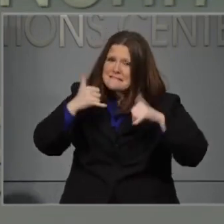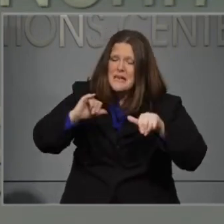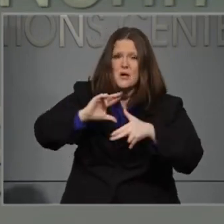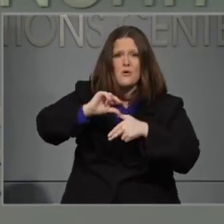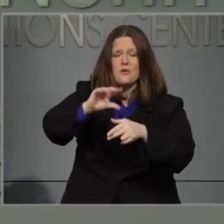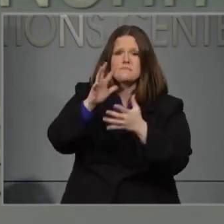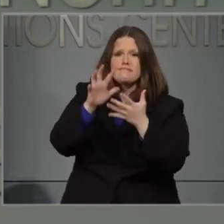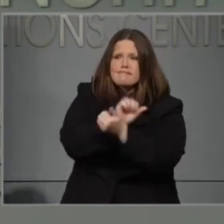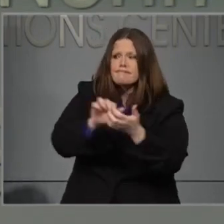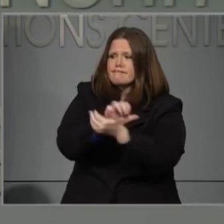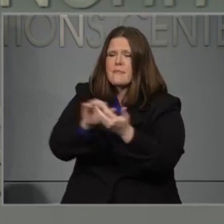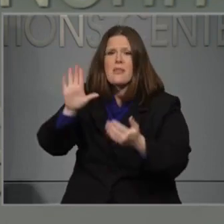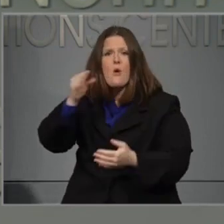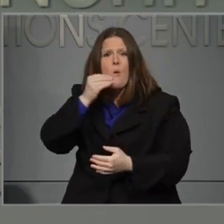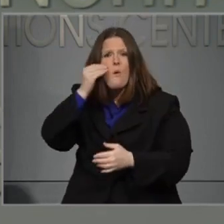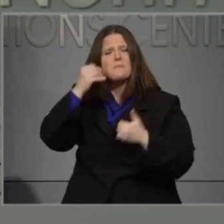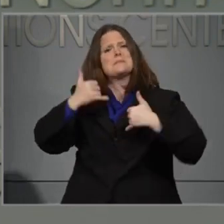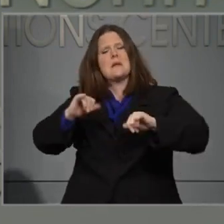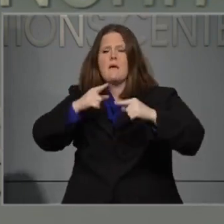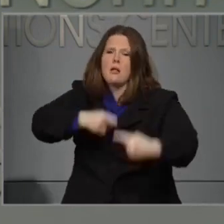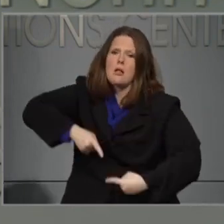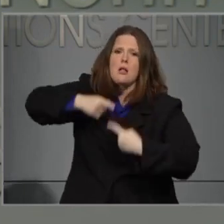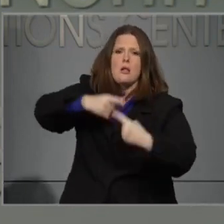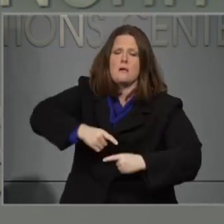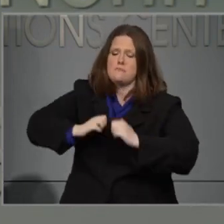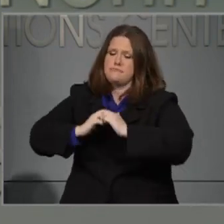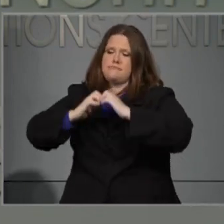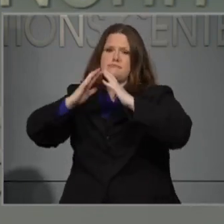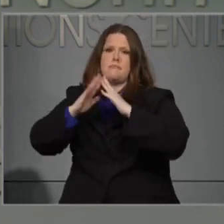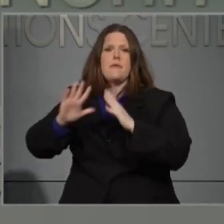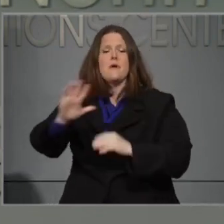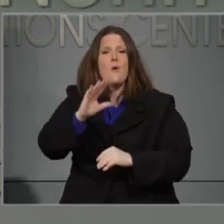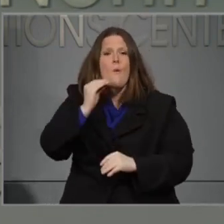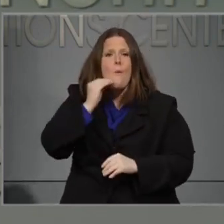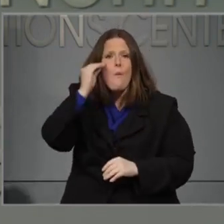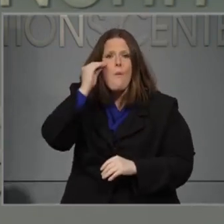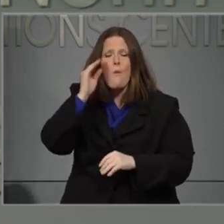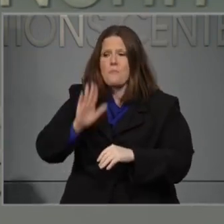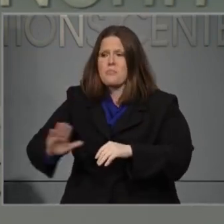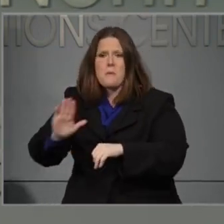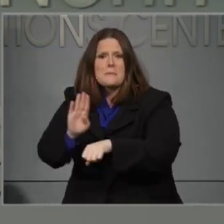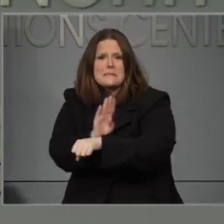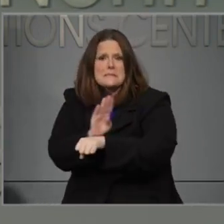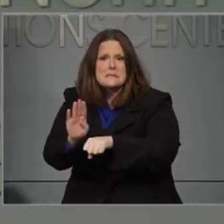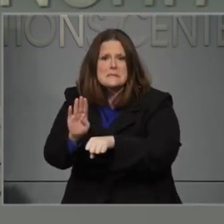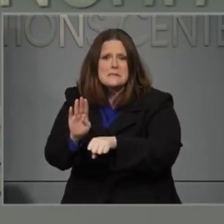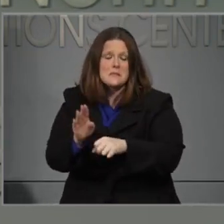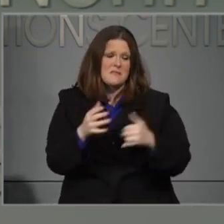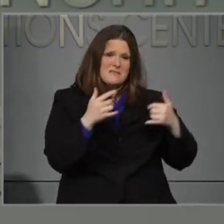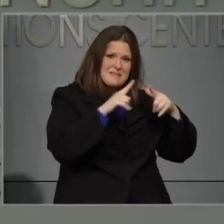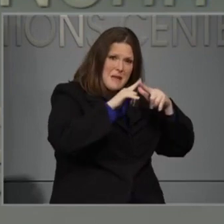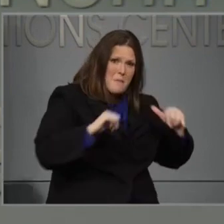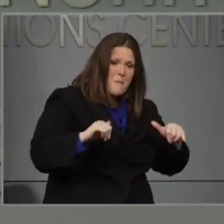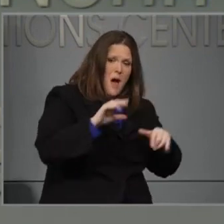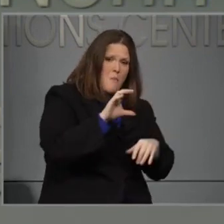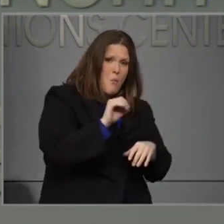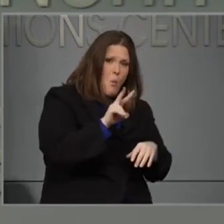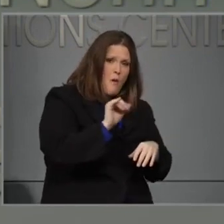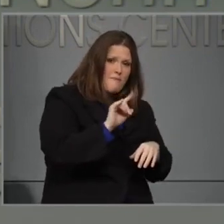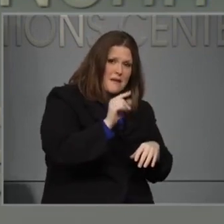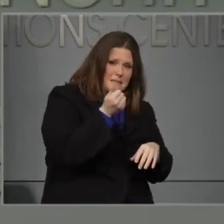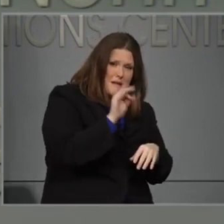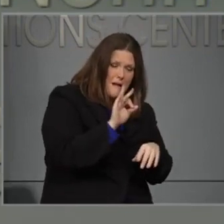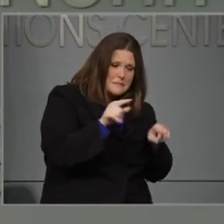at the same time, they're trying to rebuild their homes and businesses. Despite the virus, the work of hurricane recovery